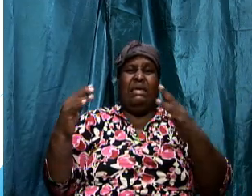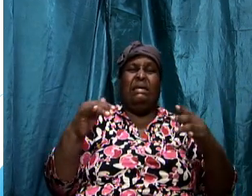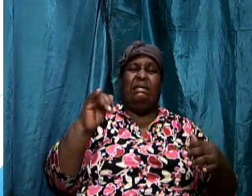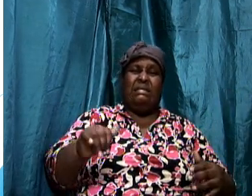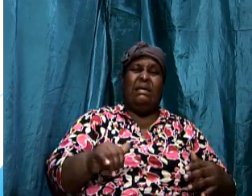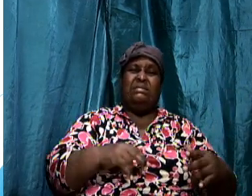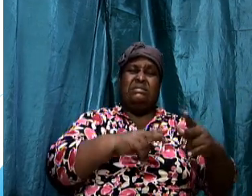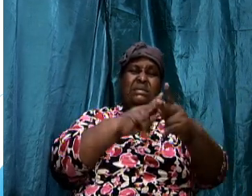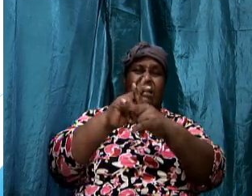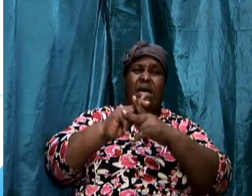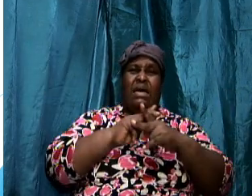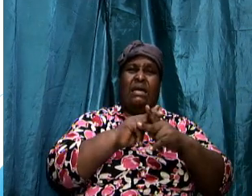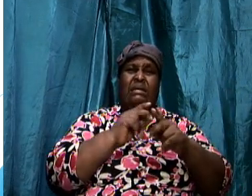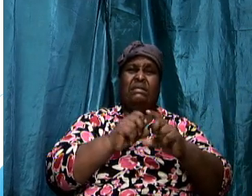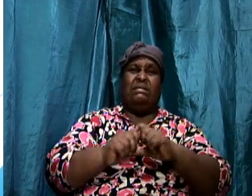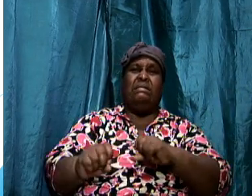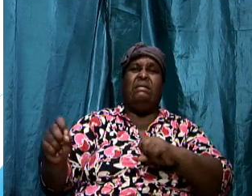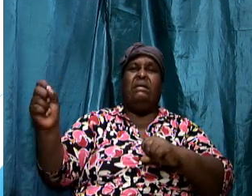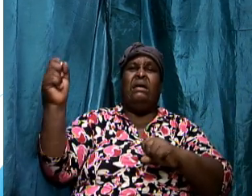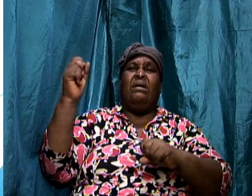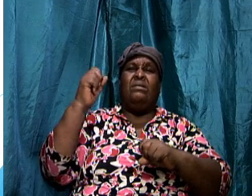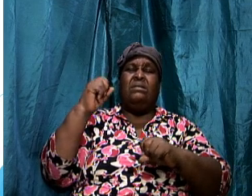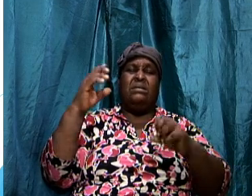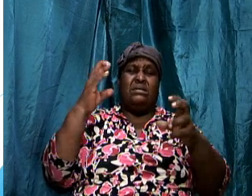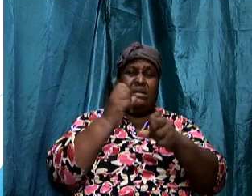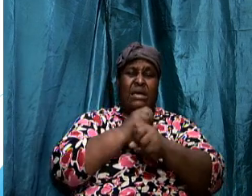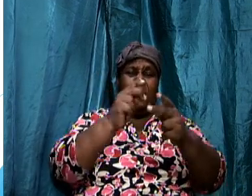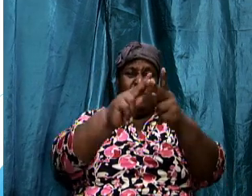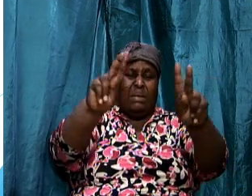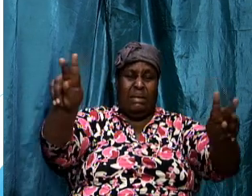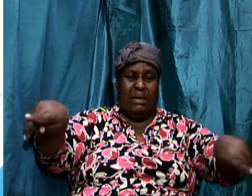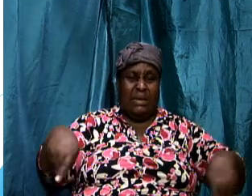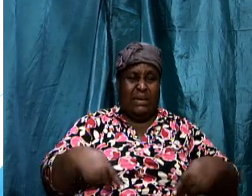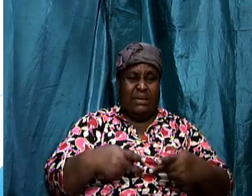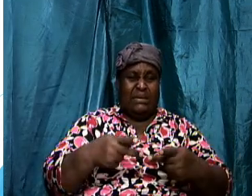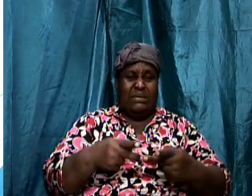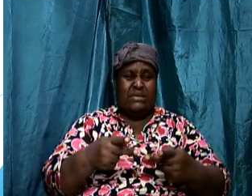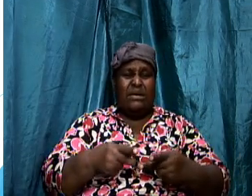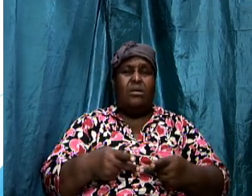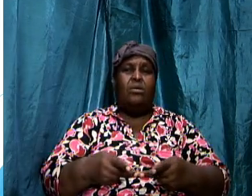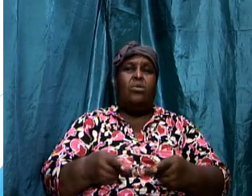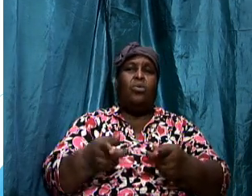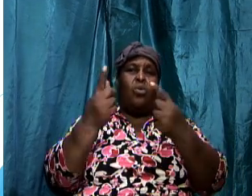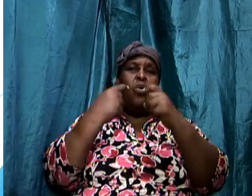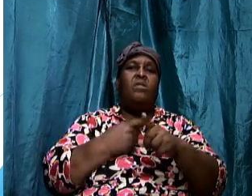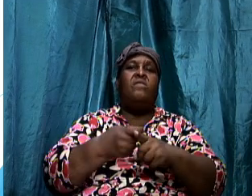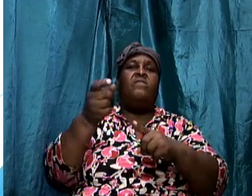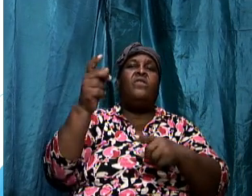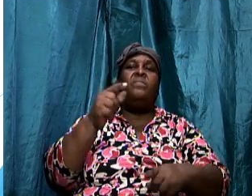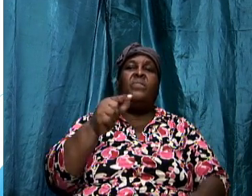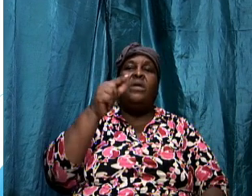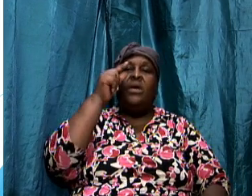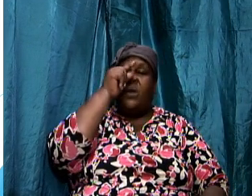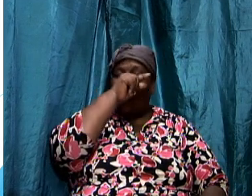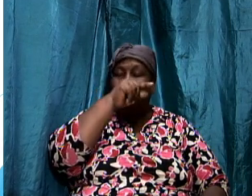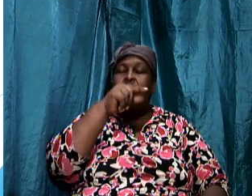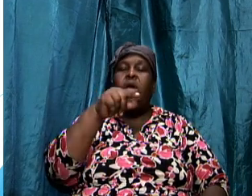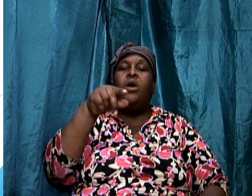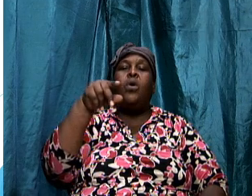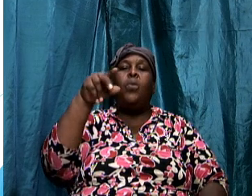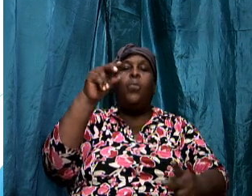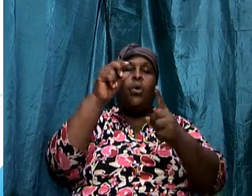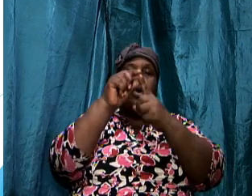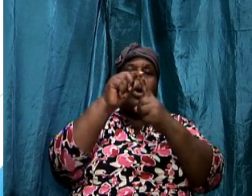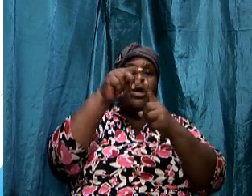of combat sports that takes place in that place that comes from that greek word peel which is the